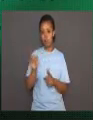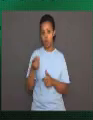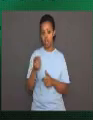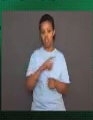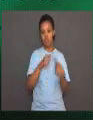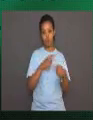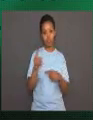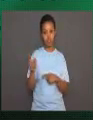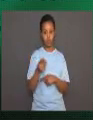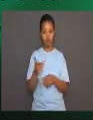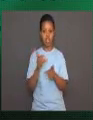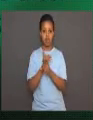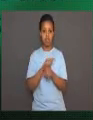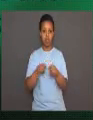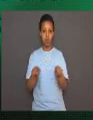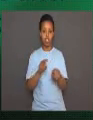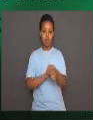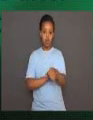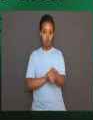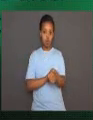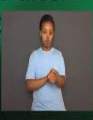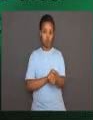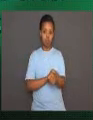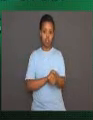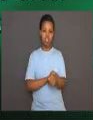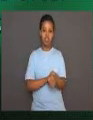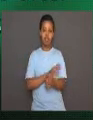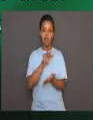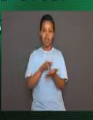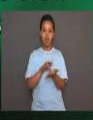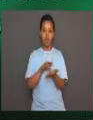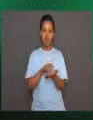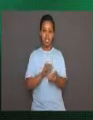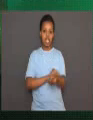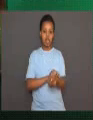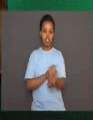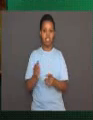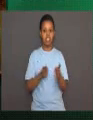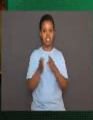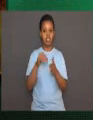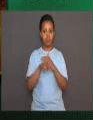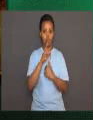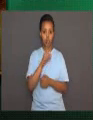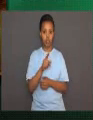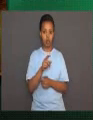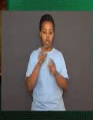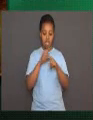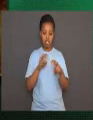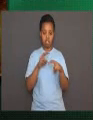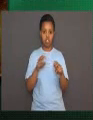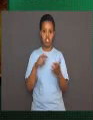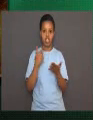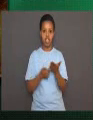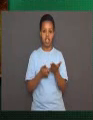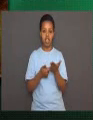occurring in the neurons of the central nervous system. Research using the